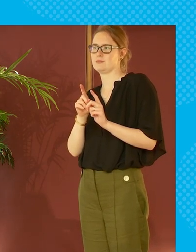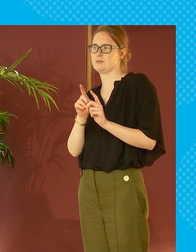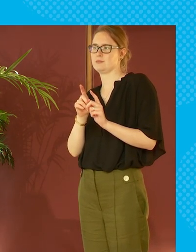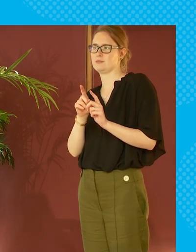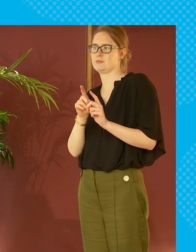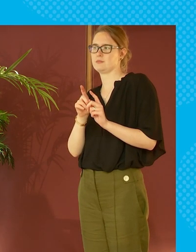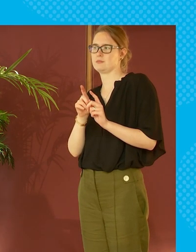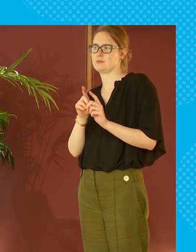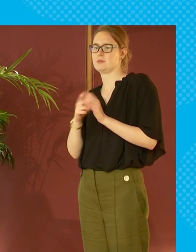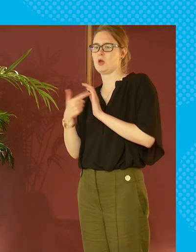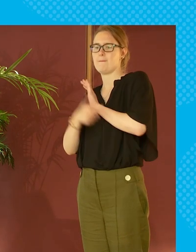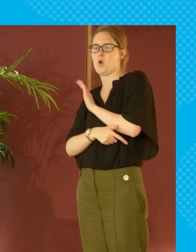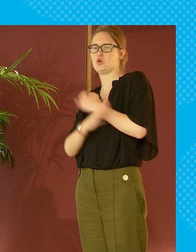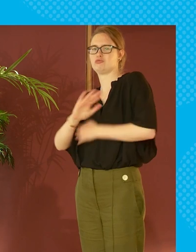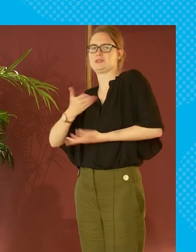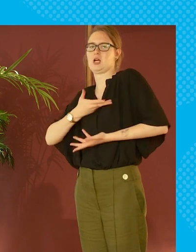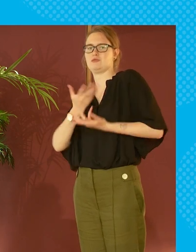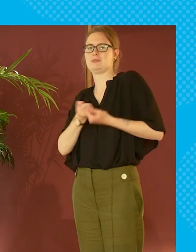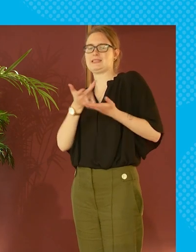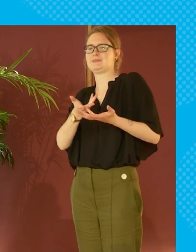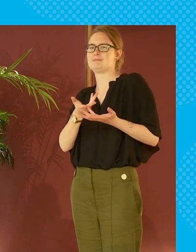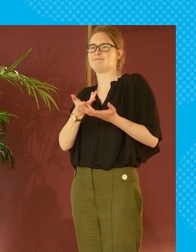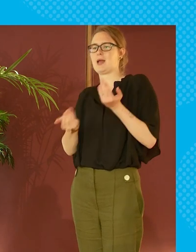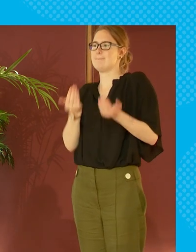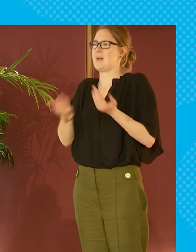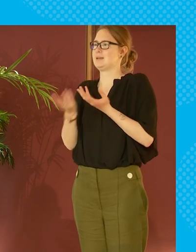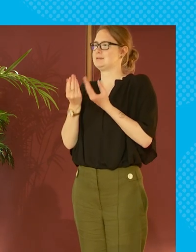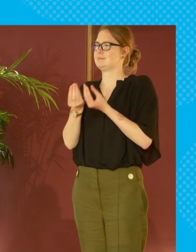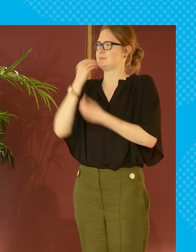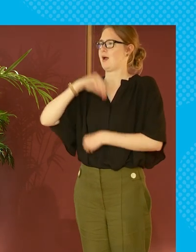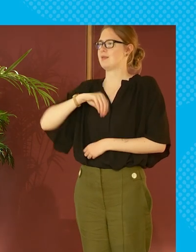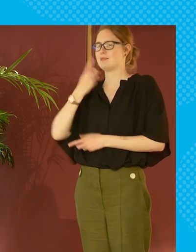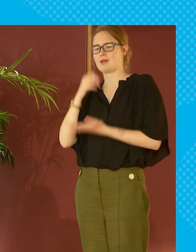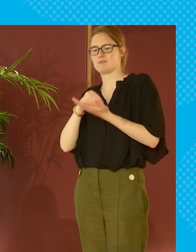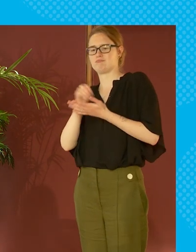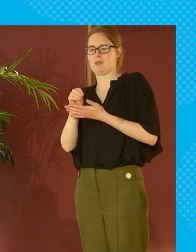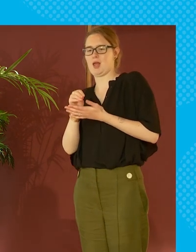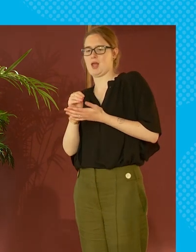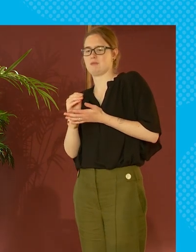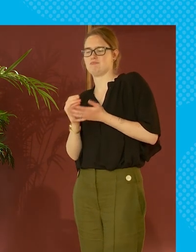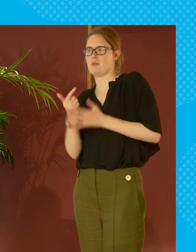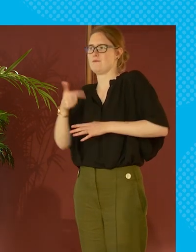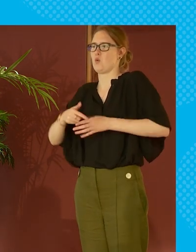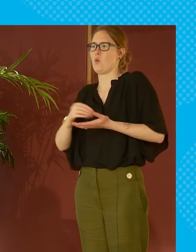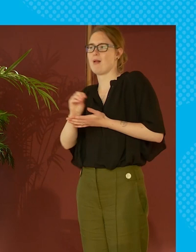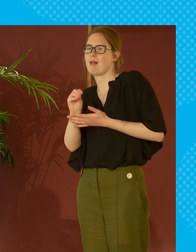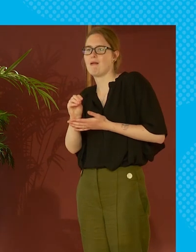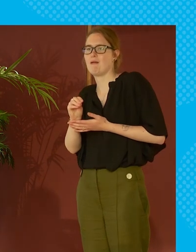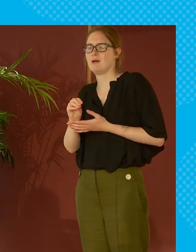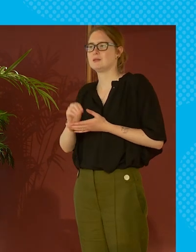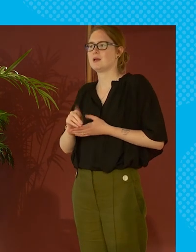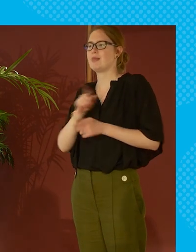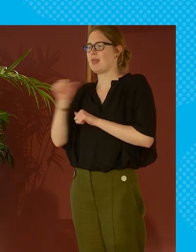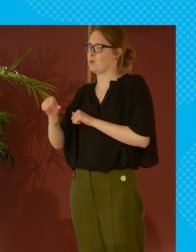even deserve about to have a balanced diet uh the poor don't really deserve to actually pay their fuel bills and then